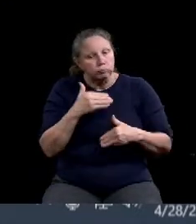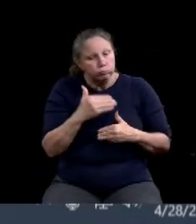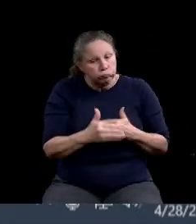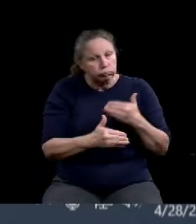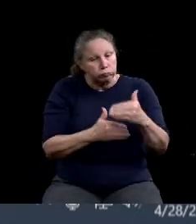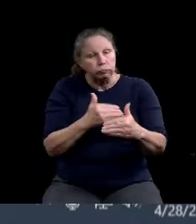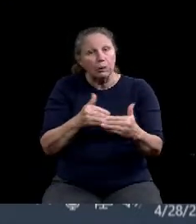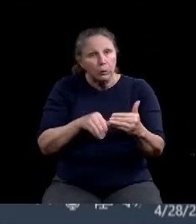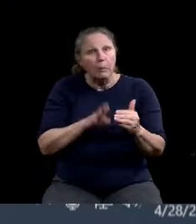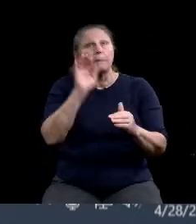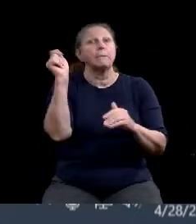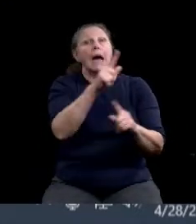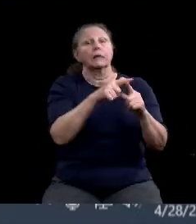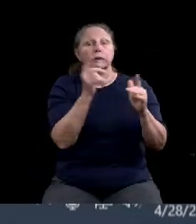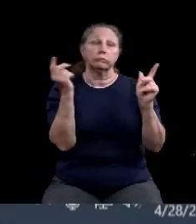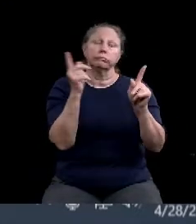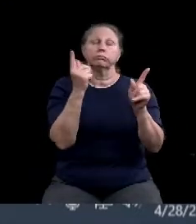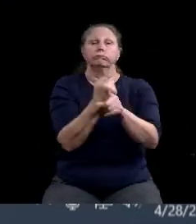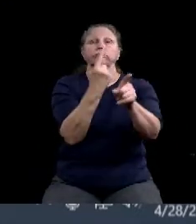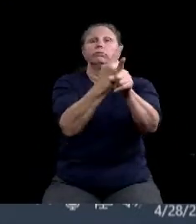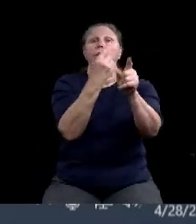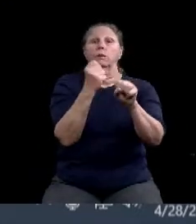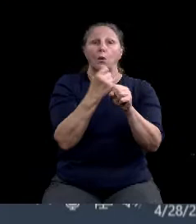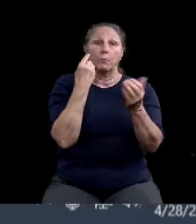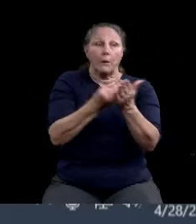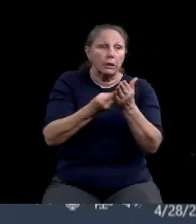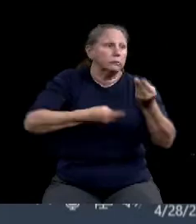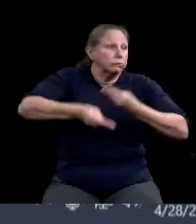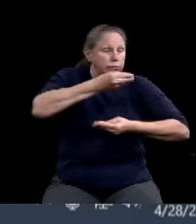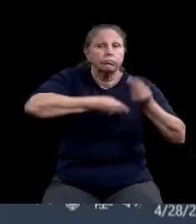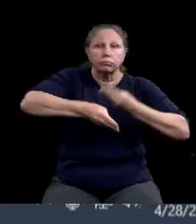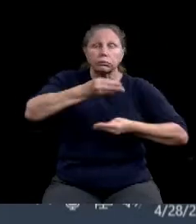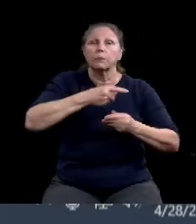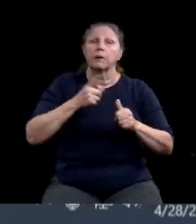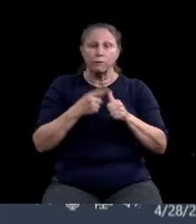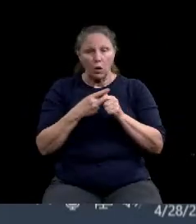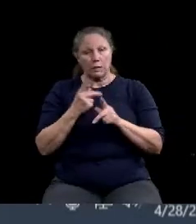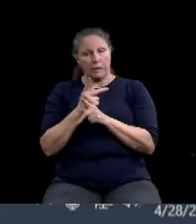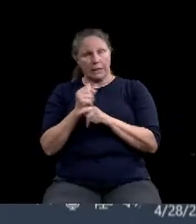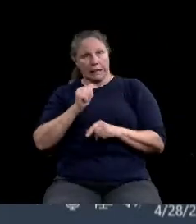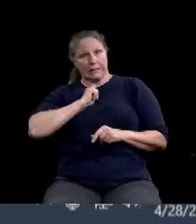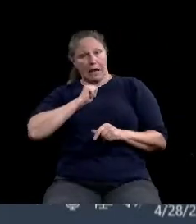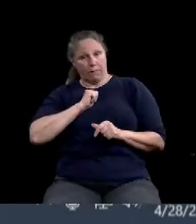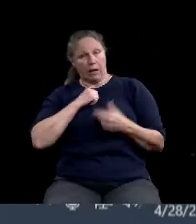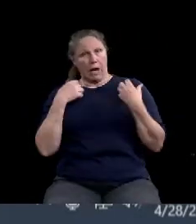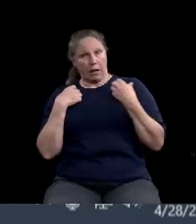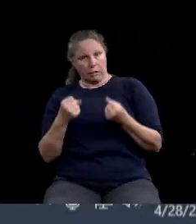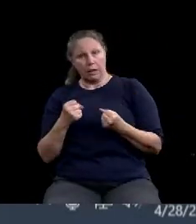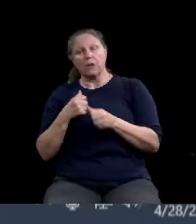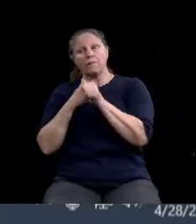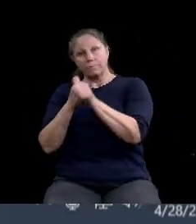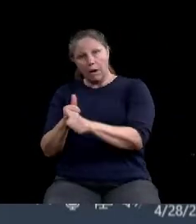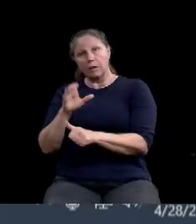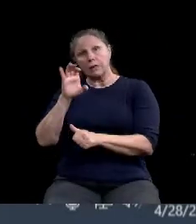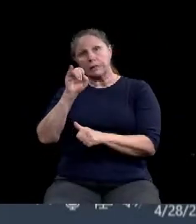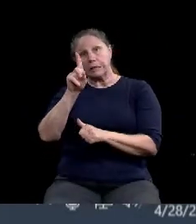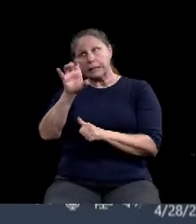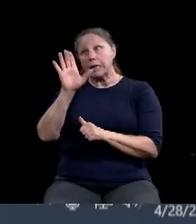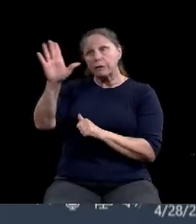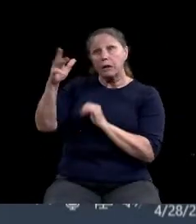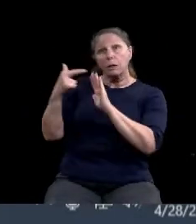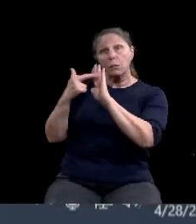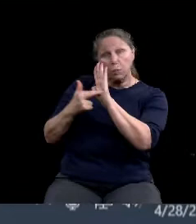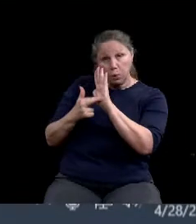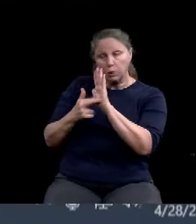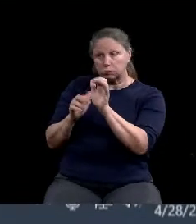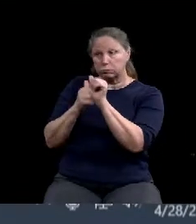of ourselves first, you know, so that's following all the guidelines that the CDC has issued, being mindful of your distancing,